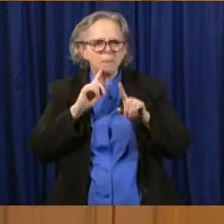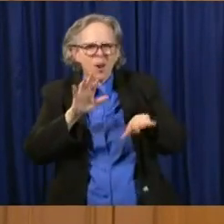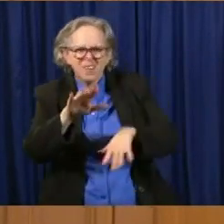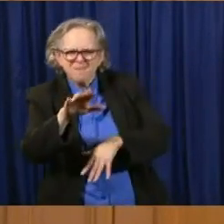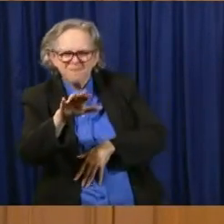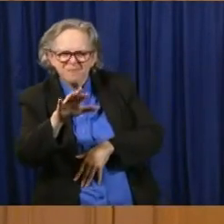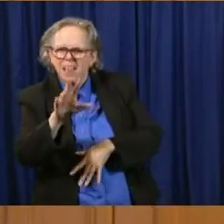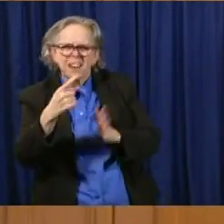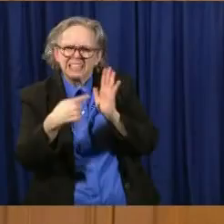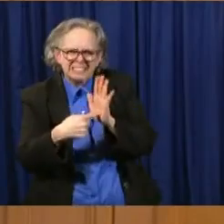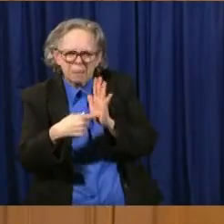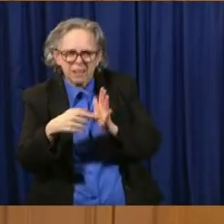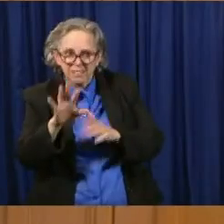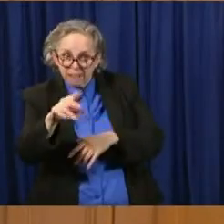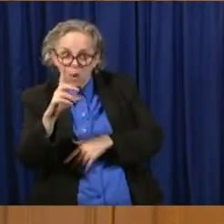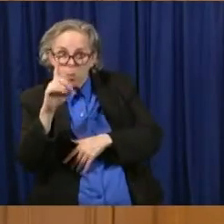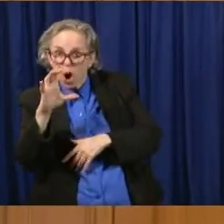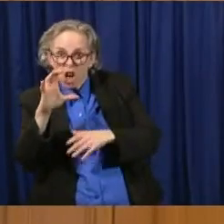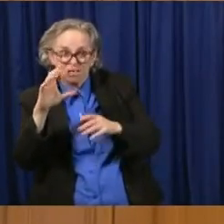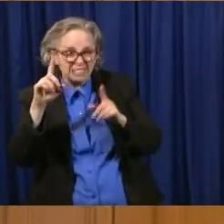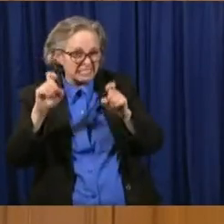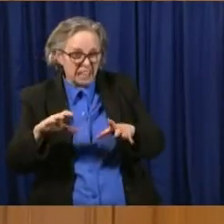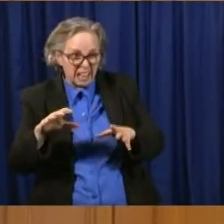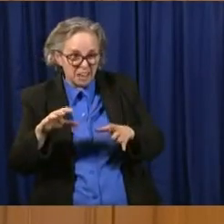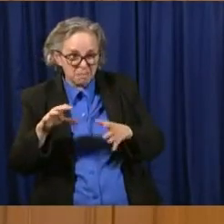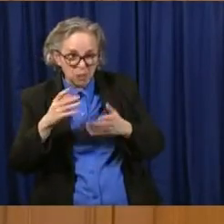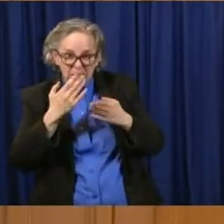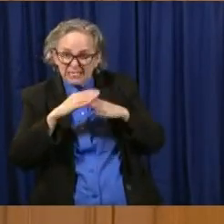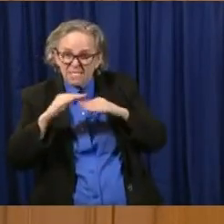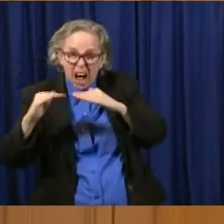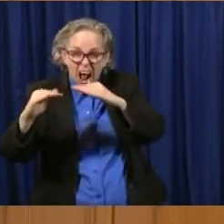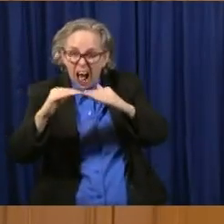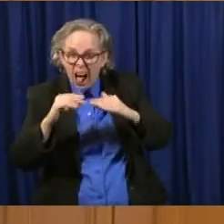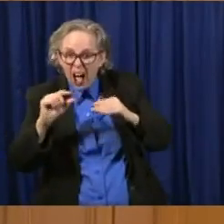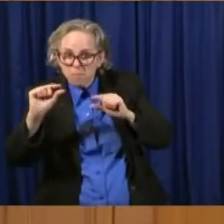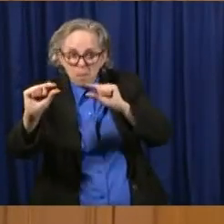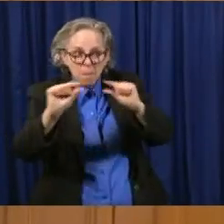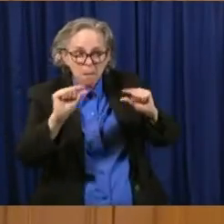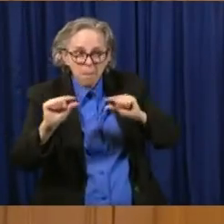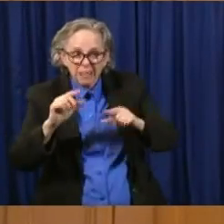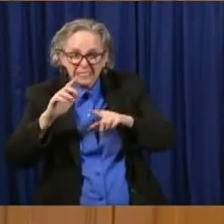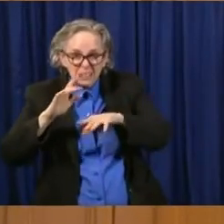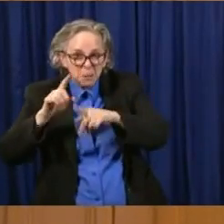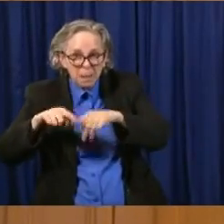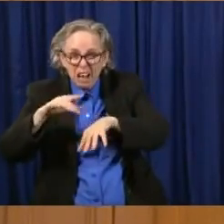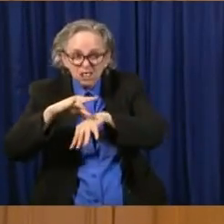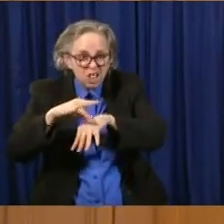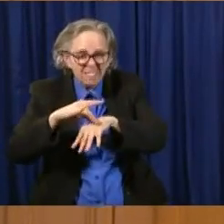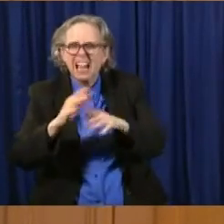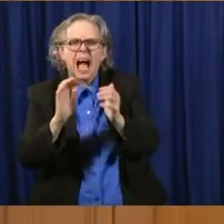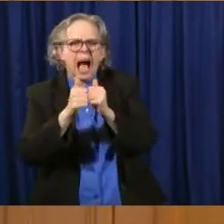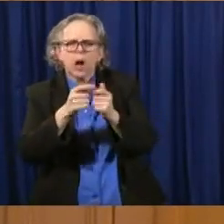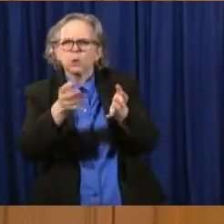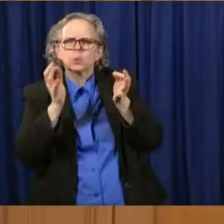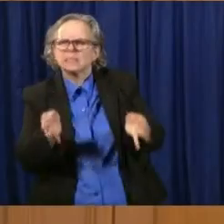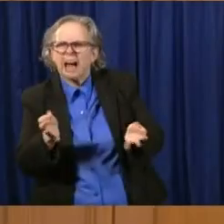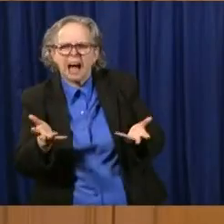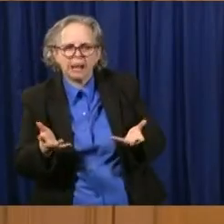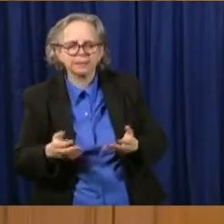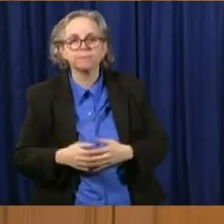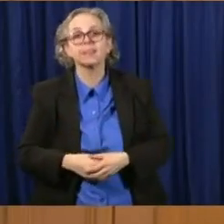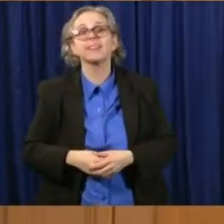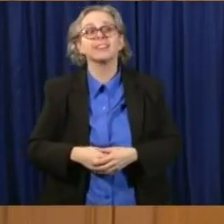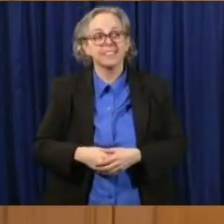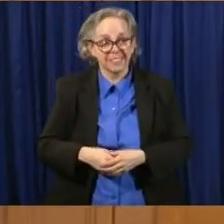you know, do you divide them equally like geographically, or like how do you determine those 1,200 people? So there are sampling